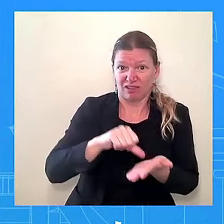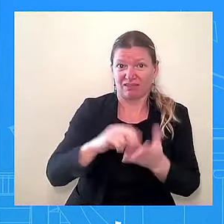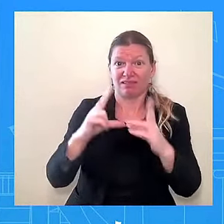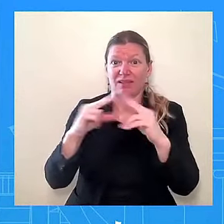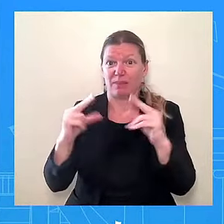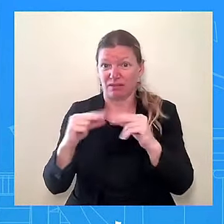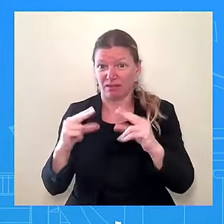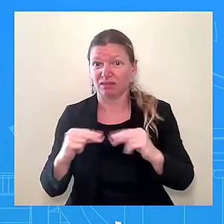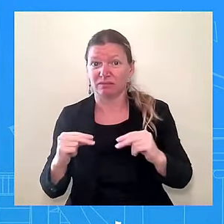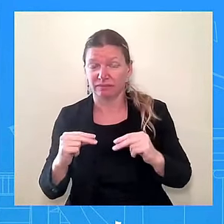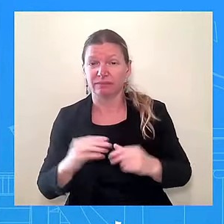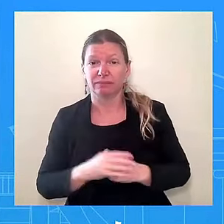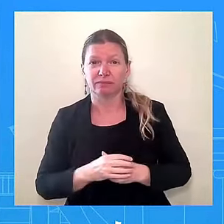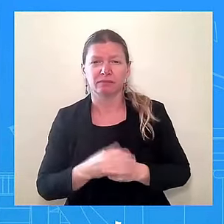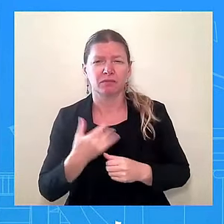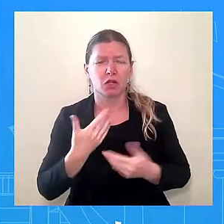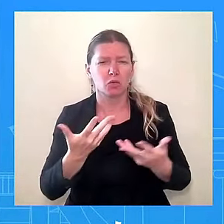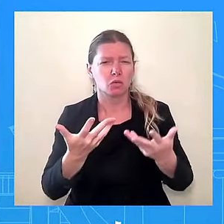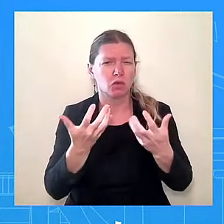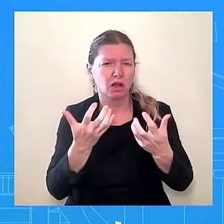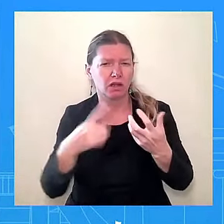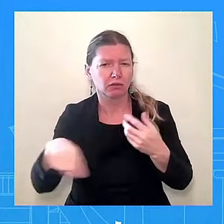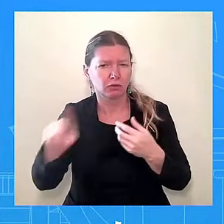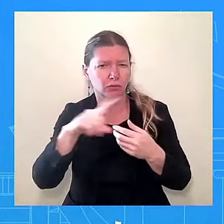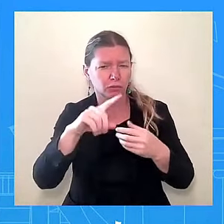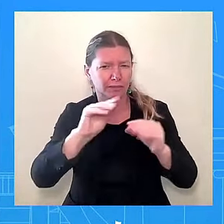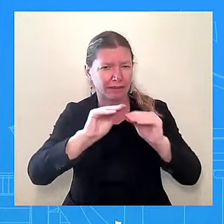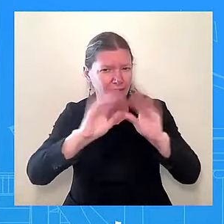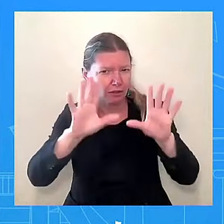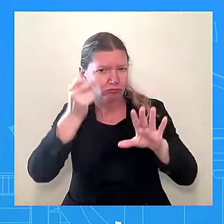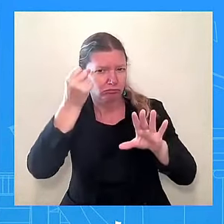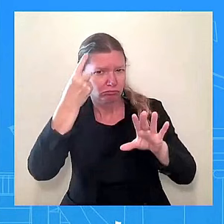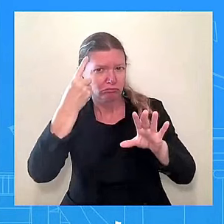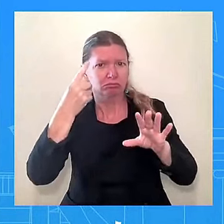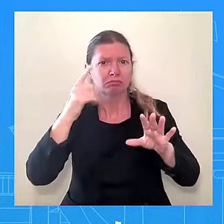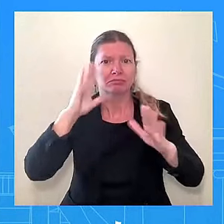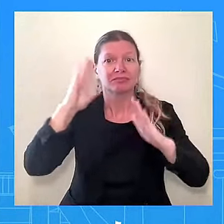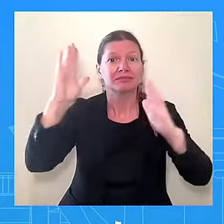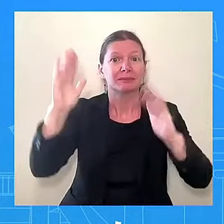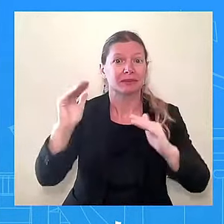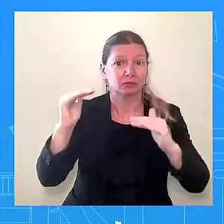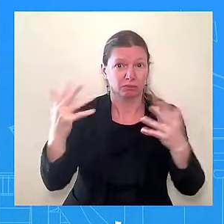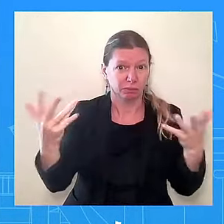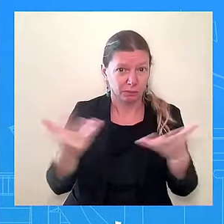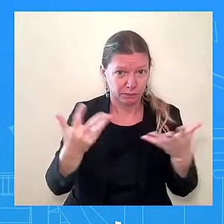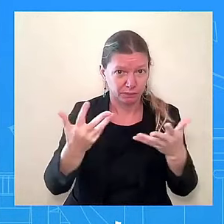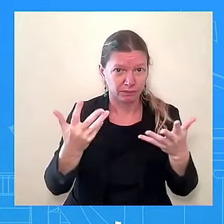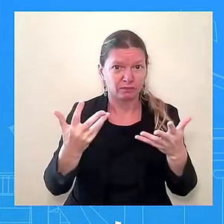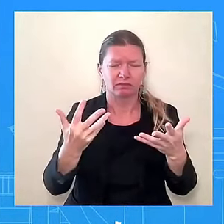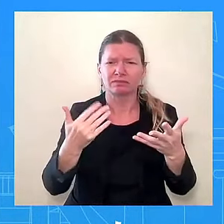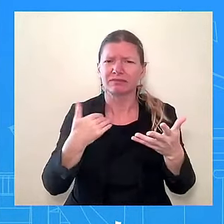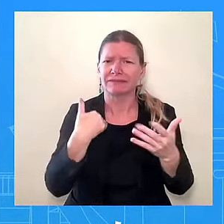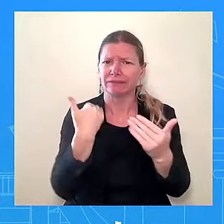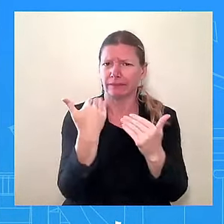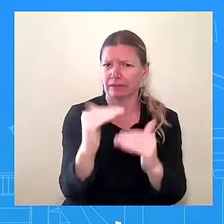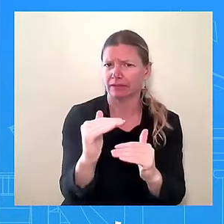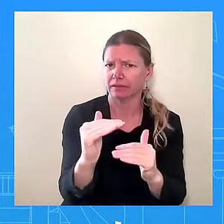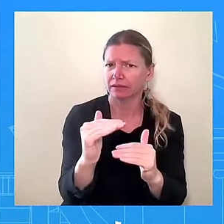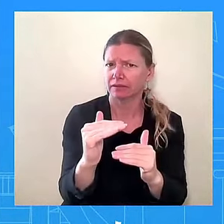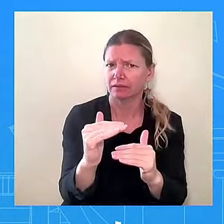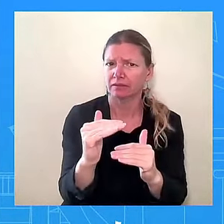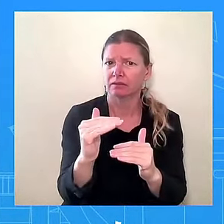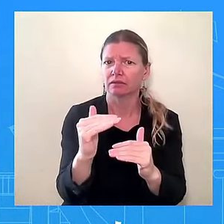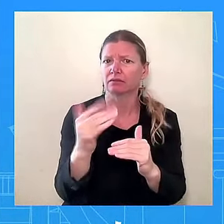there's going to be a significant limit as to the operational detail or anything else that I can talk about today. So I just,